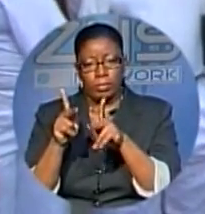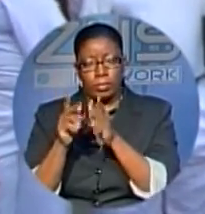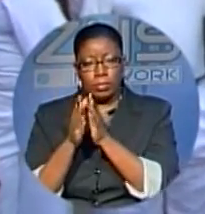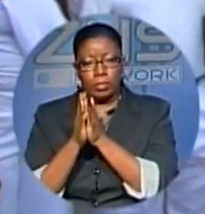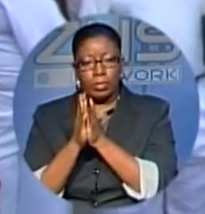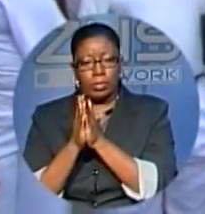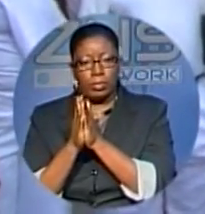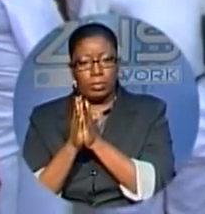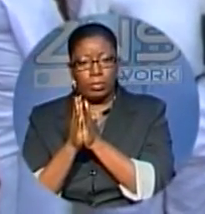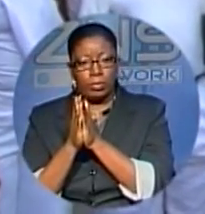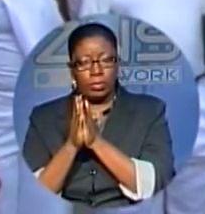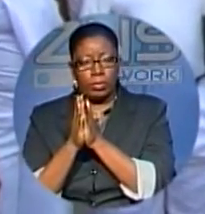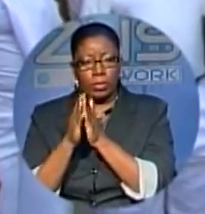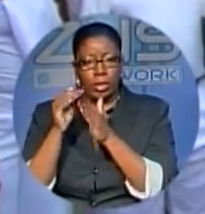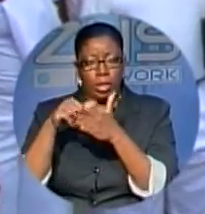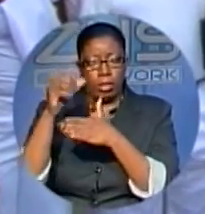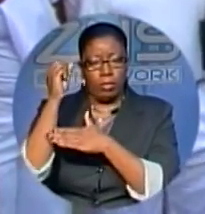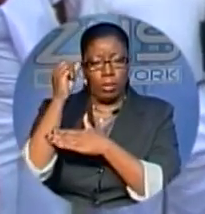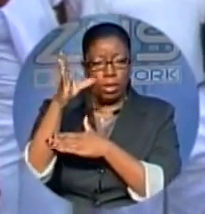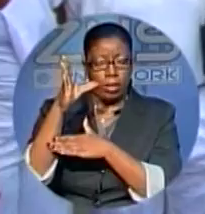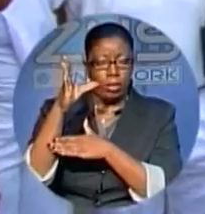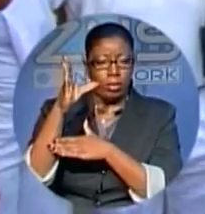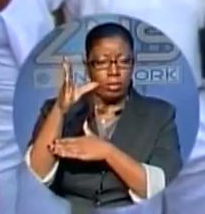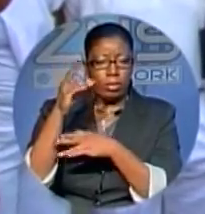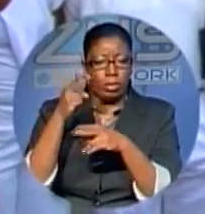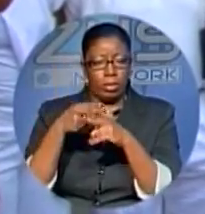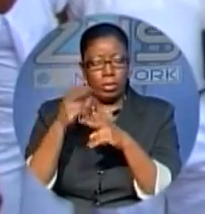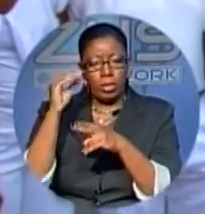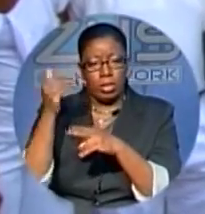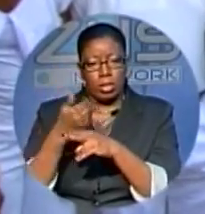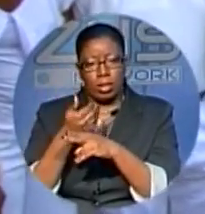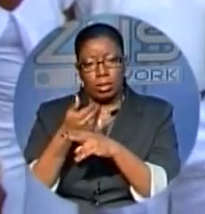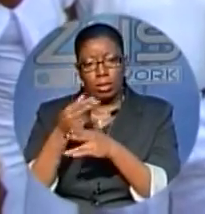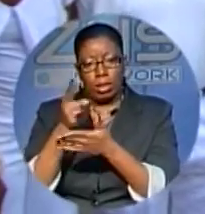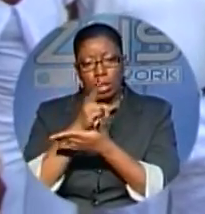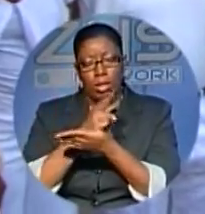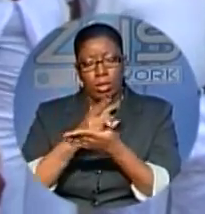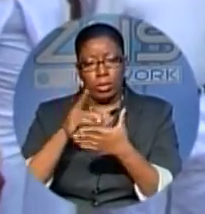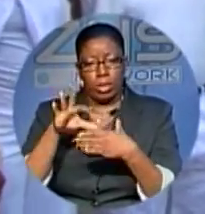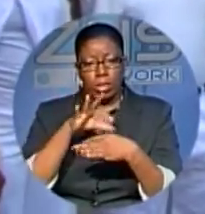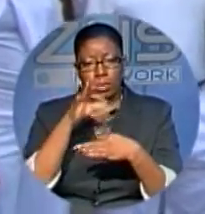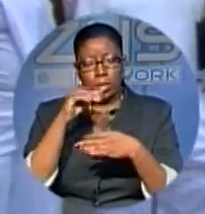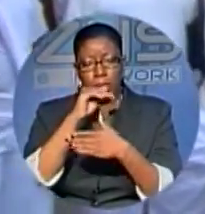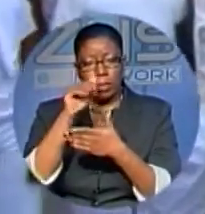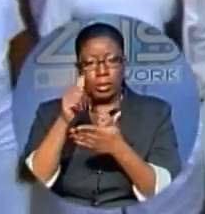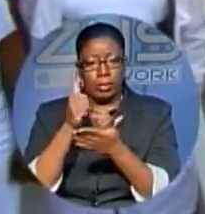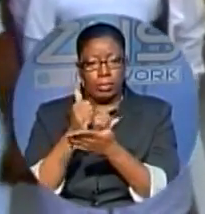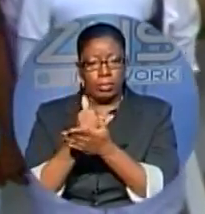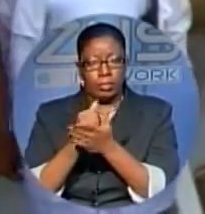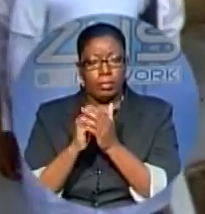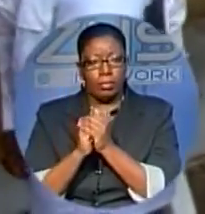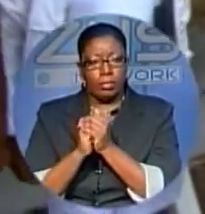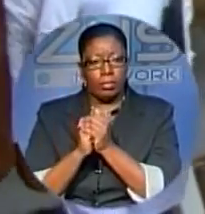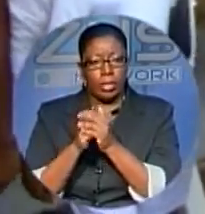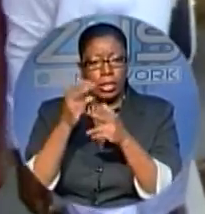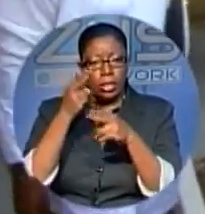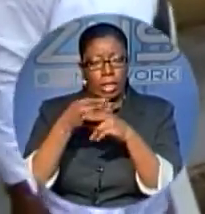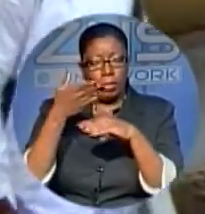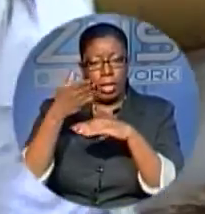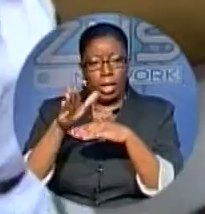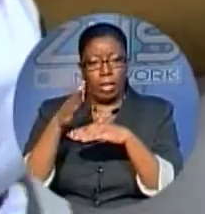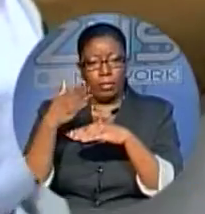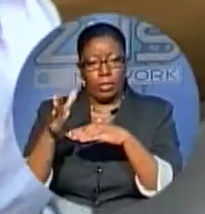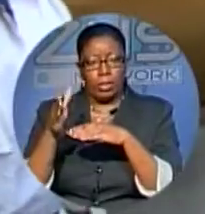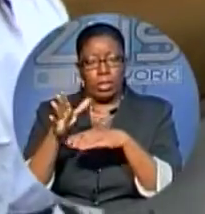Christ's name. In name of the Father, in name of the Son, in name of the Holy Spirit. Amen. Named after his mother,